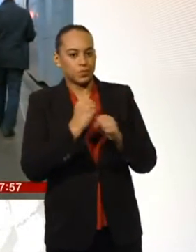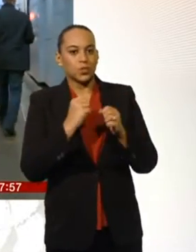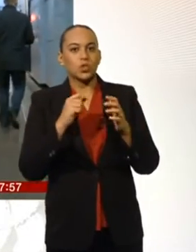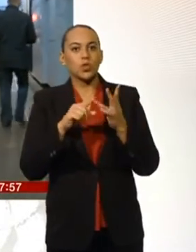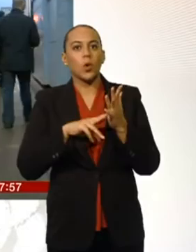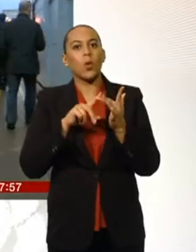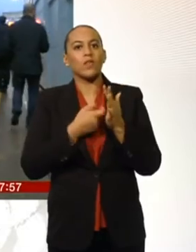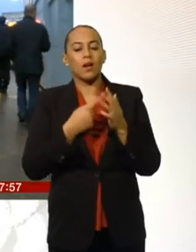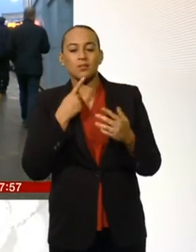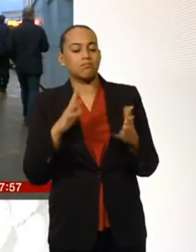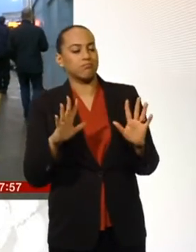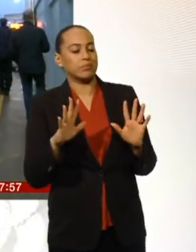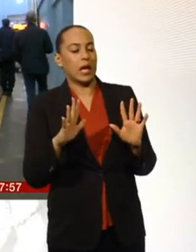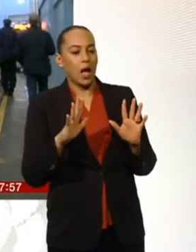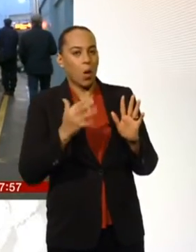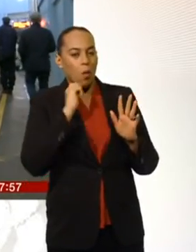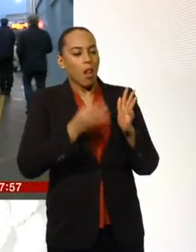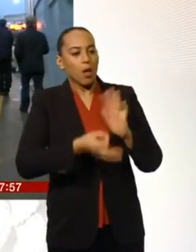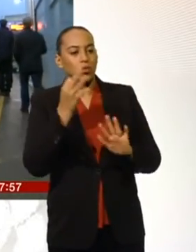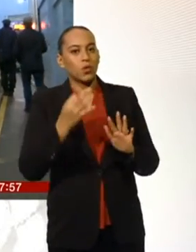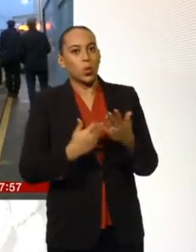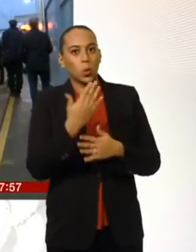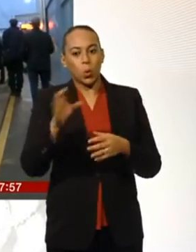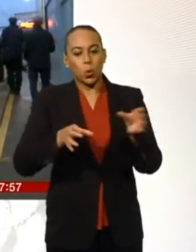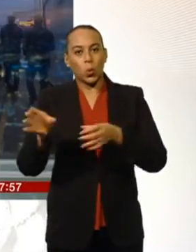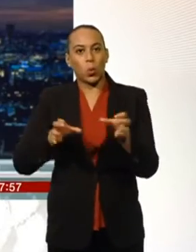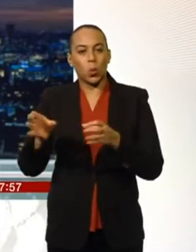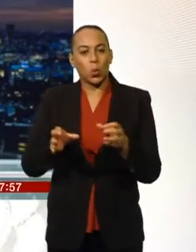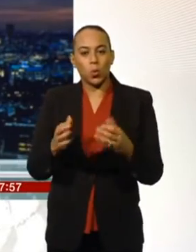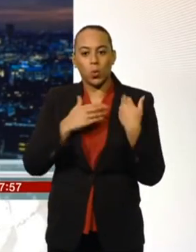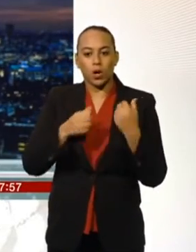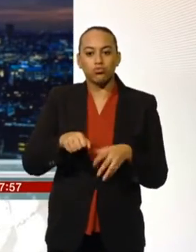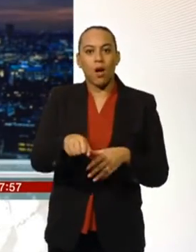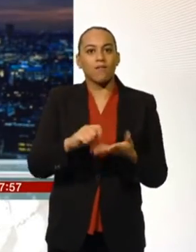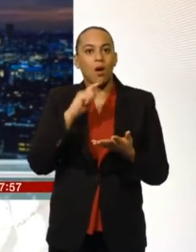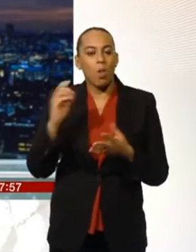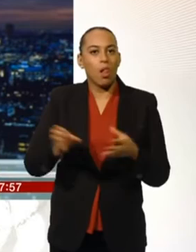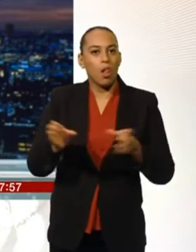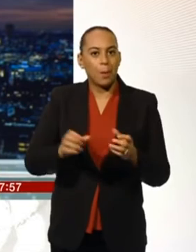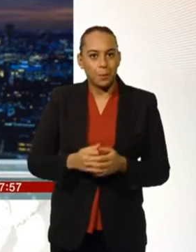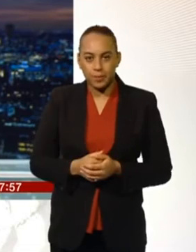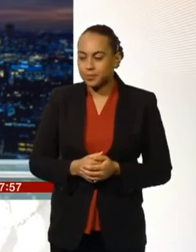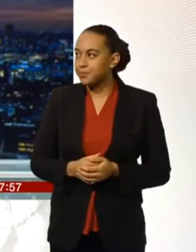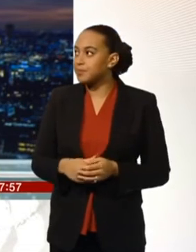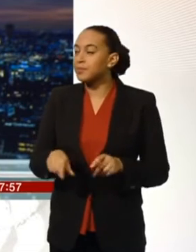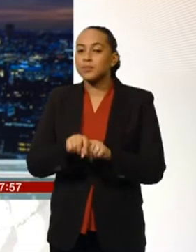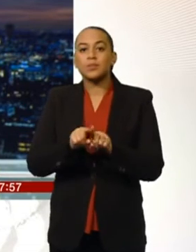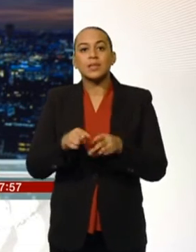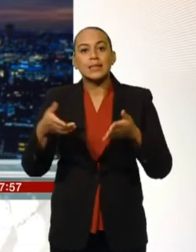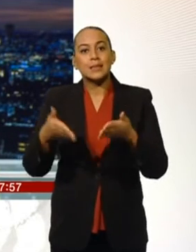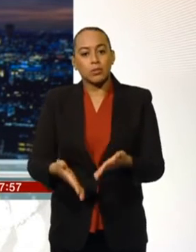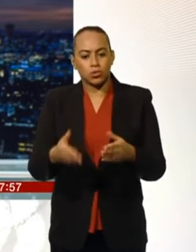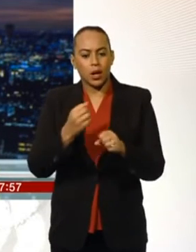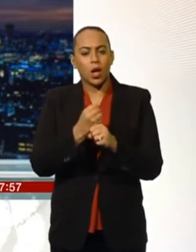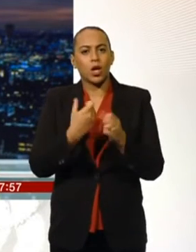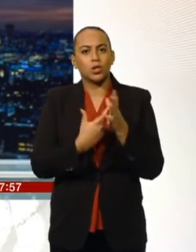Railway says it's making improvements and working to recruit new drivers. And a Grade 1 listed cemetery in the capital is to receive more than £6